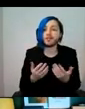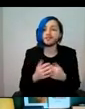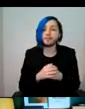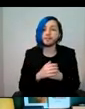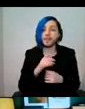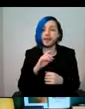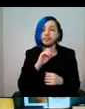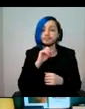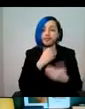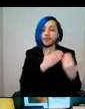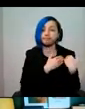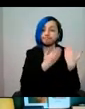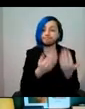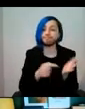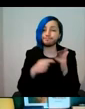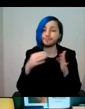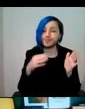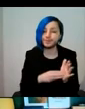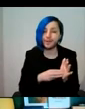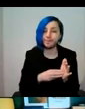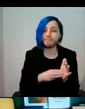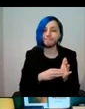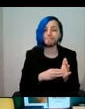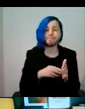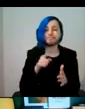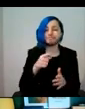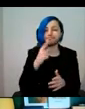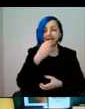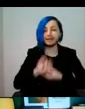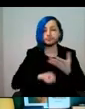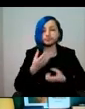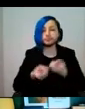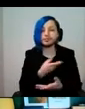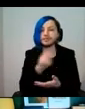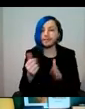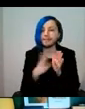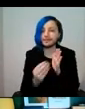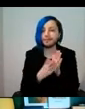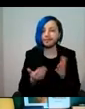Tom and let Tom take over to talk through some illustrative examples.